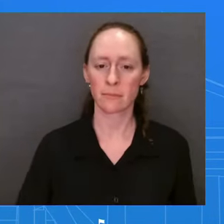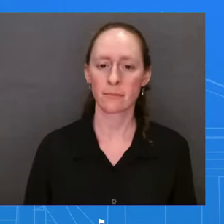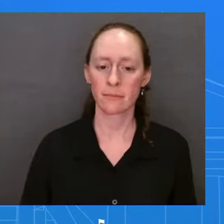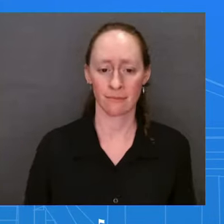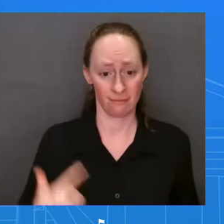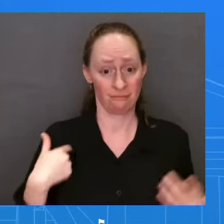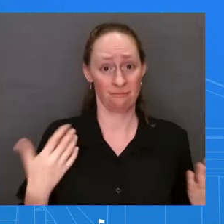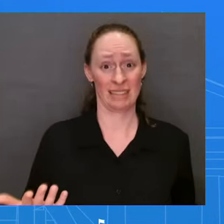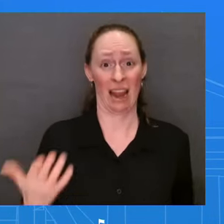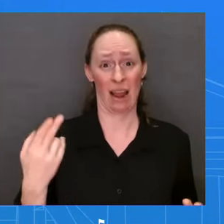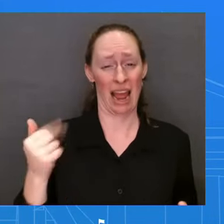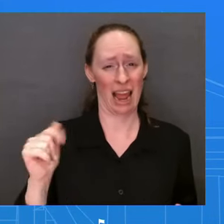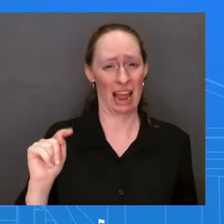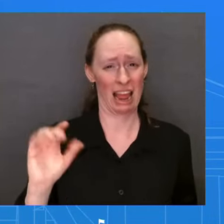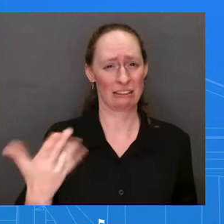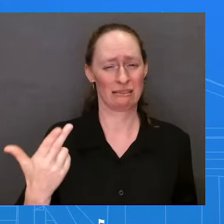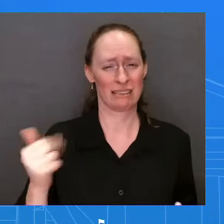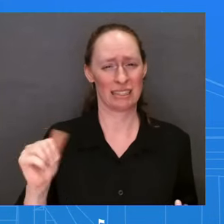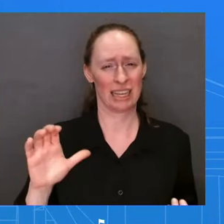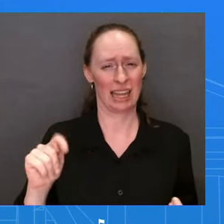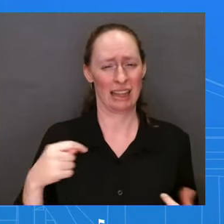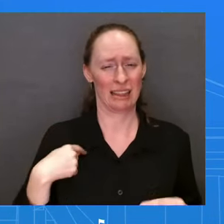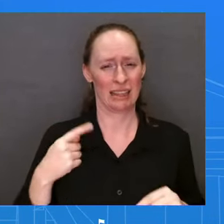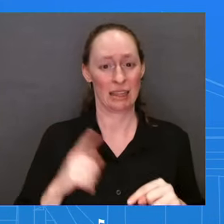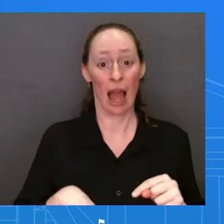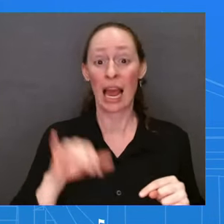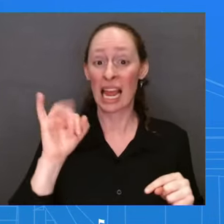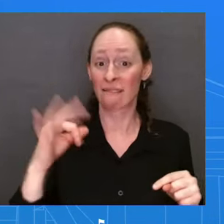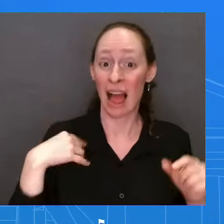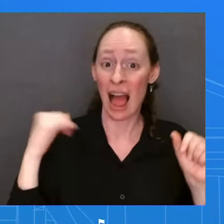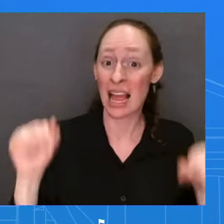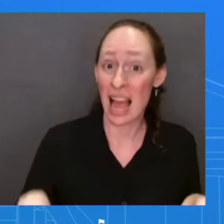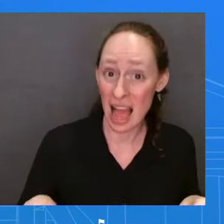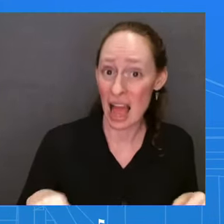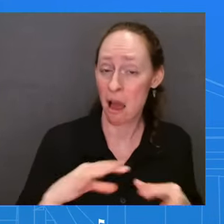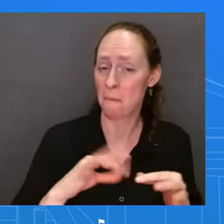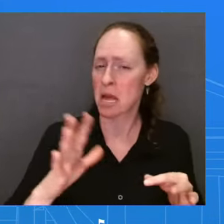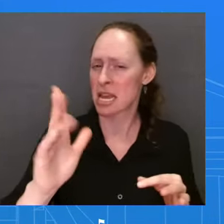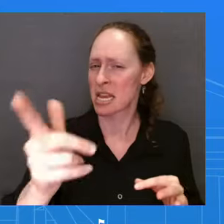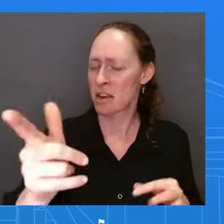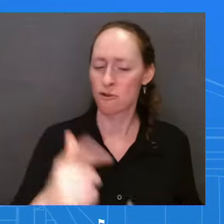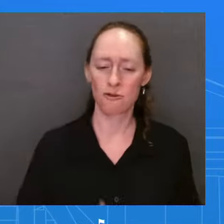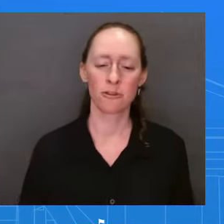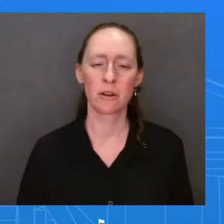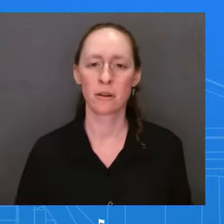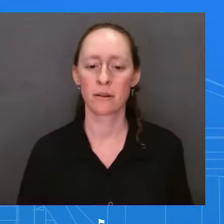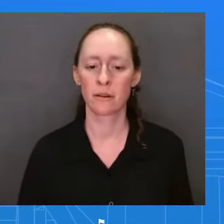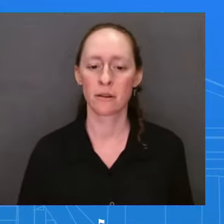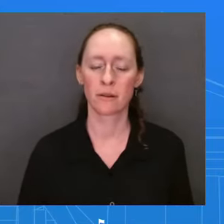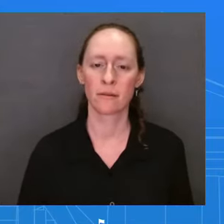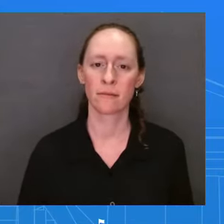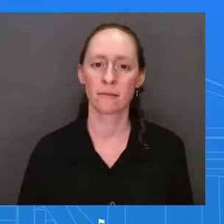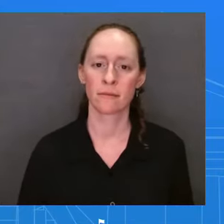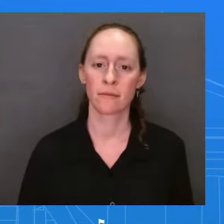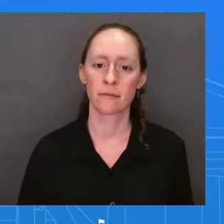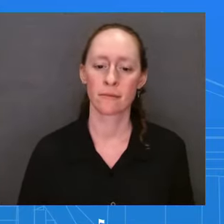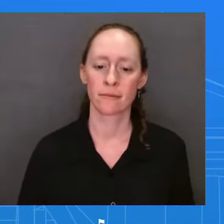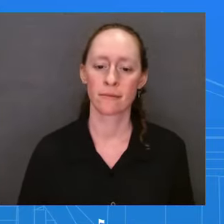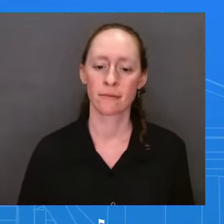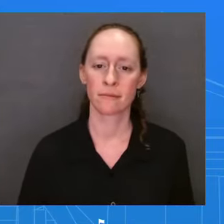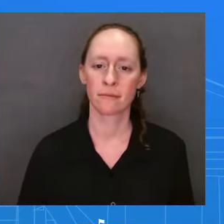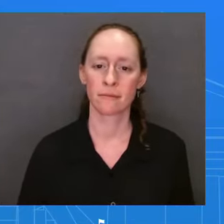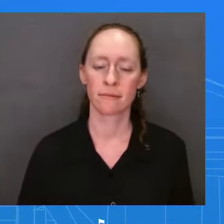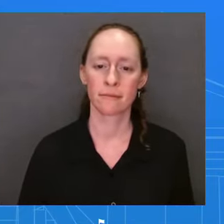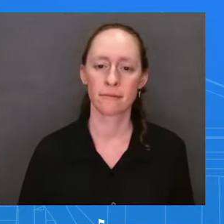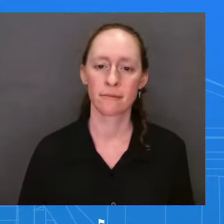back to you if I can say anything about it. Jackie, go ahead. What message is the president trying to send to the American